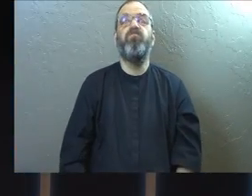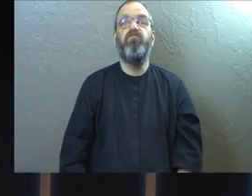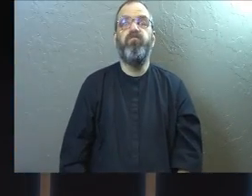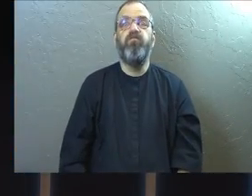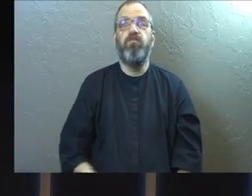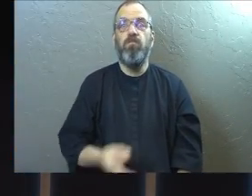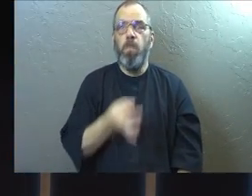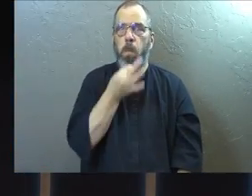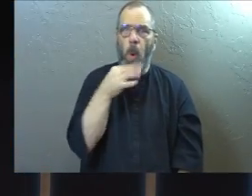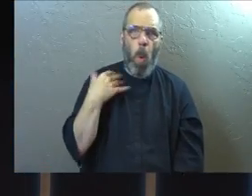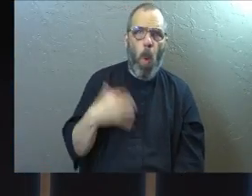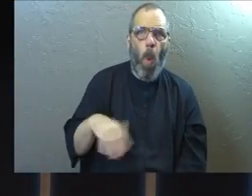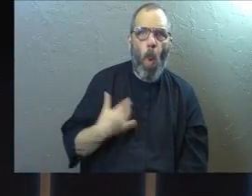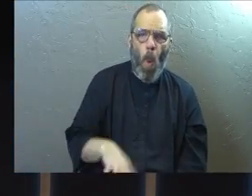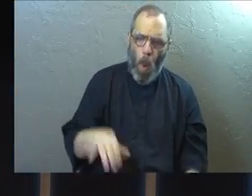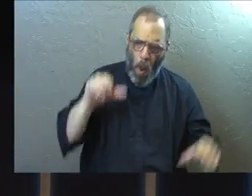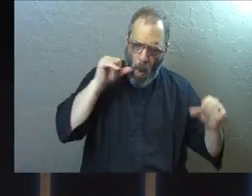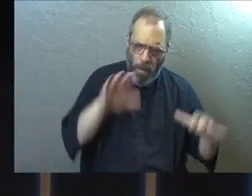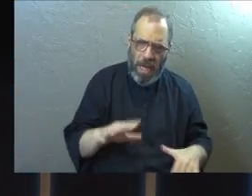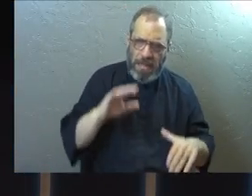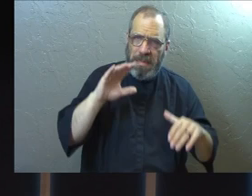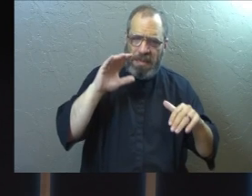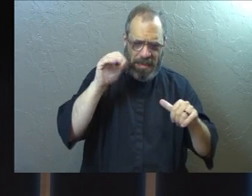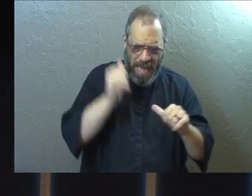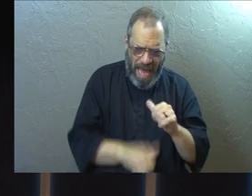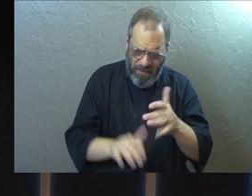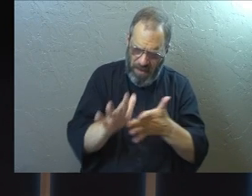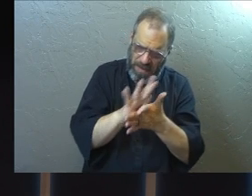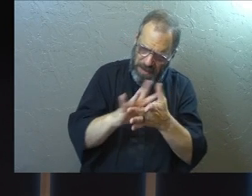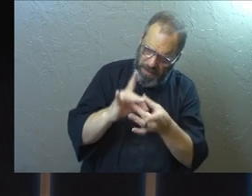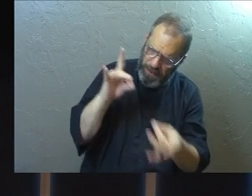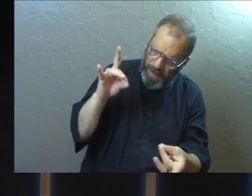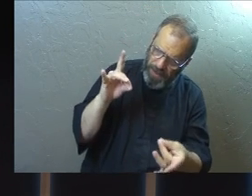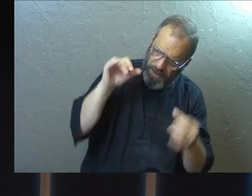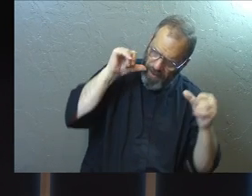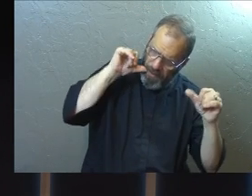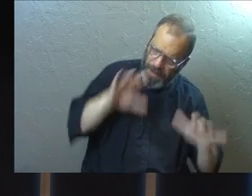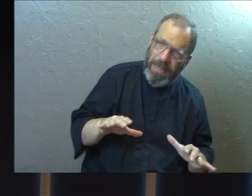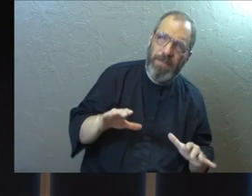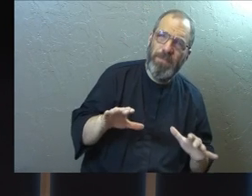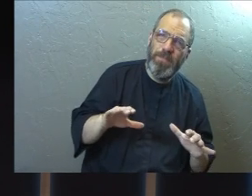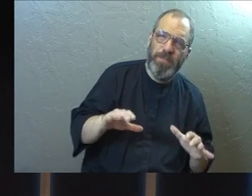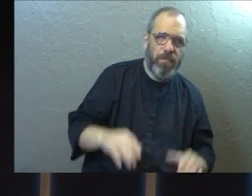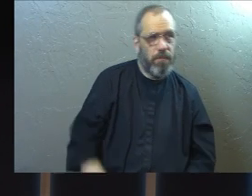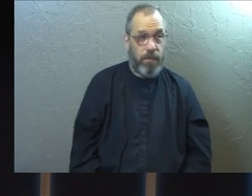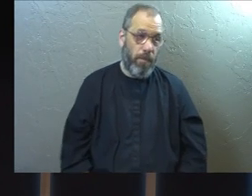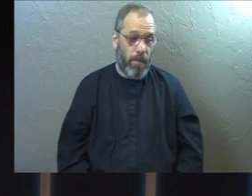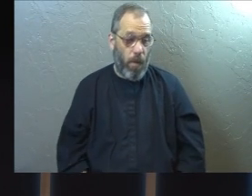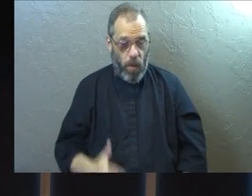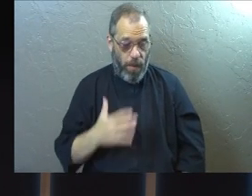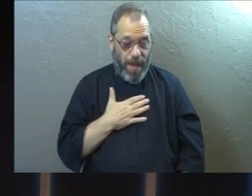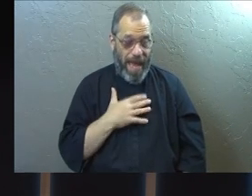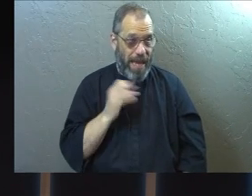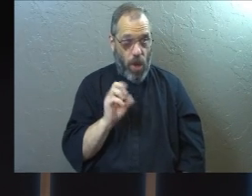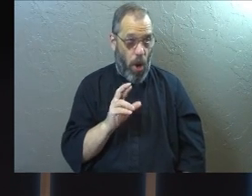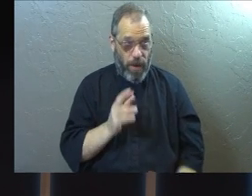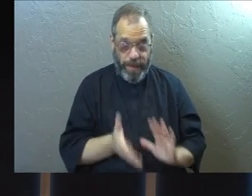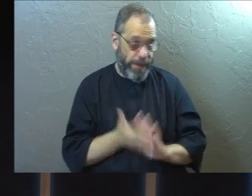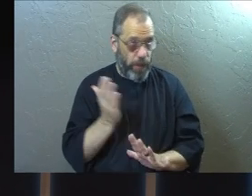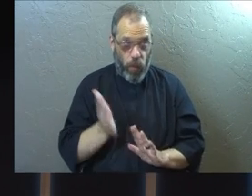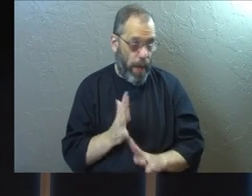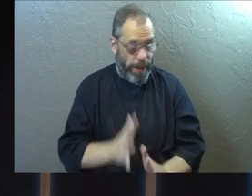a statement. He's blessed us with every spiritual blessing. You're like, well, my car doesn't run.